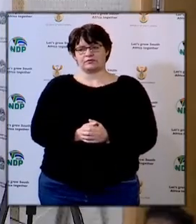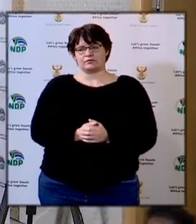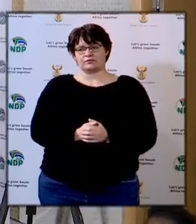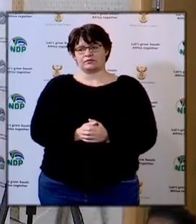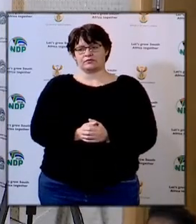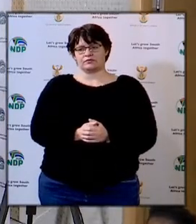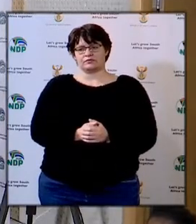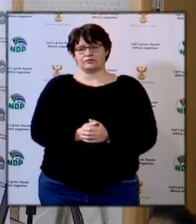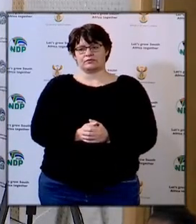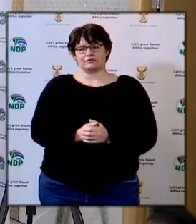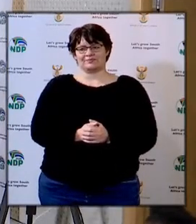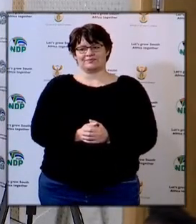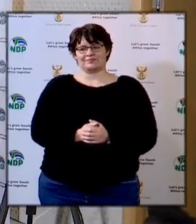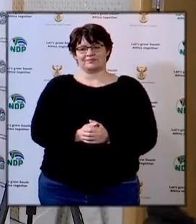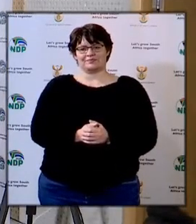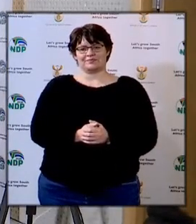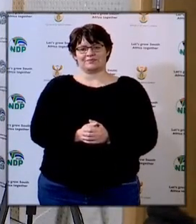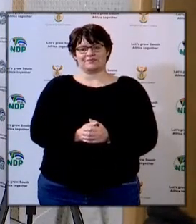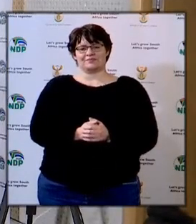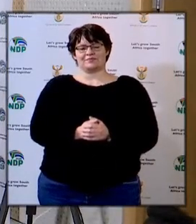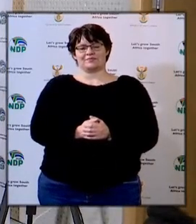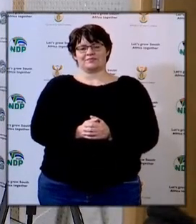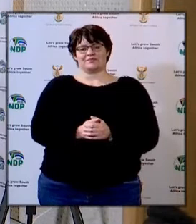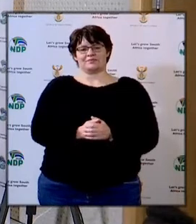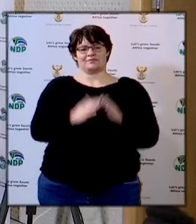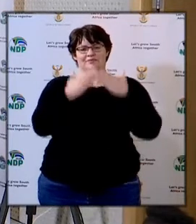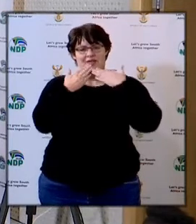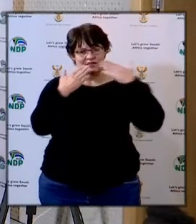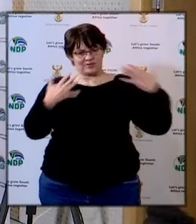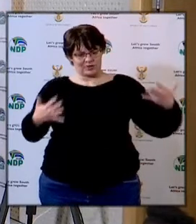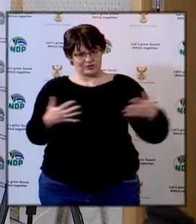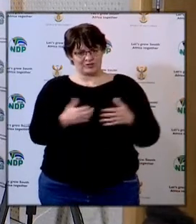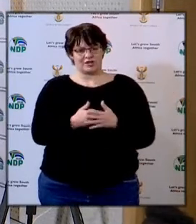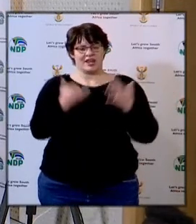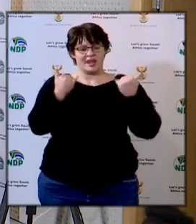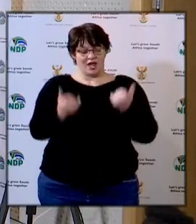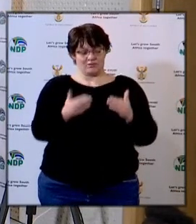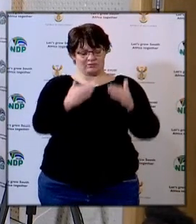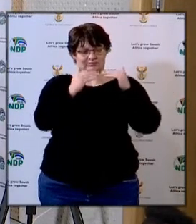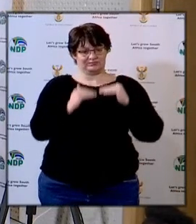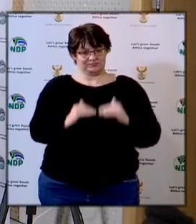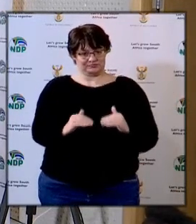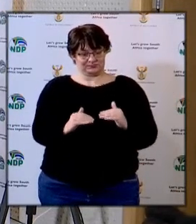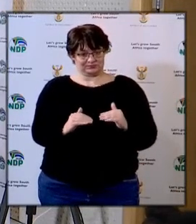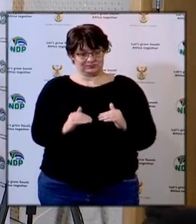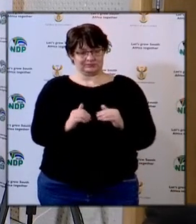okay thanks very much we we will now move to